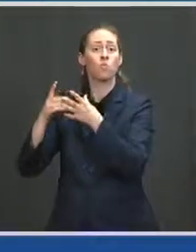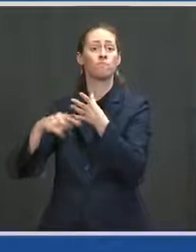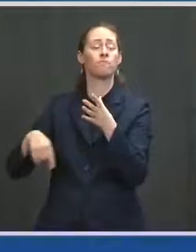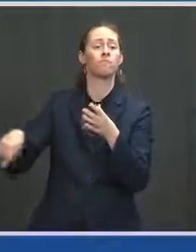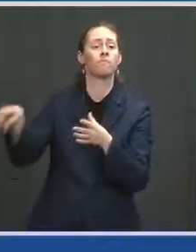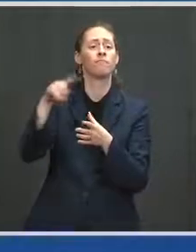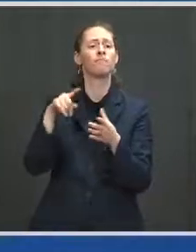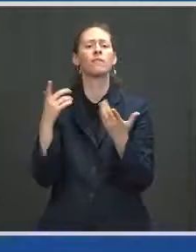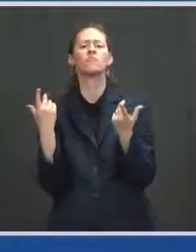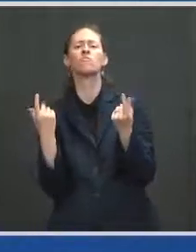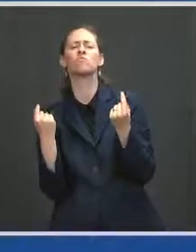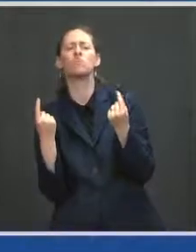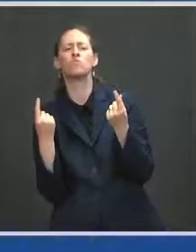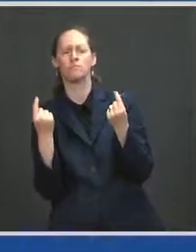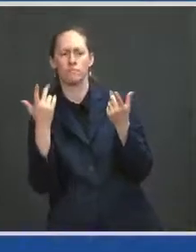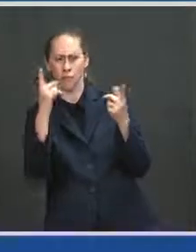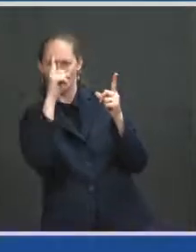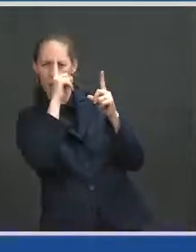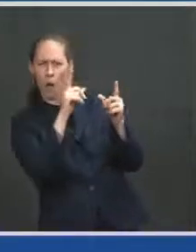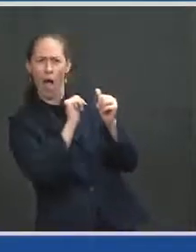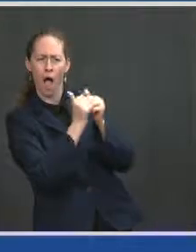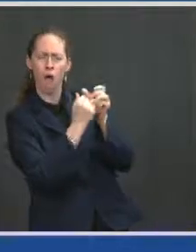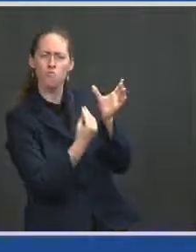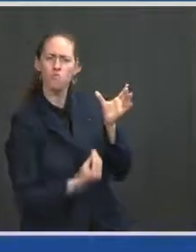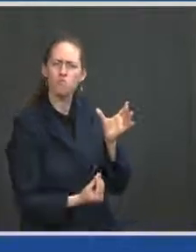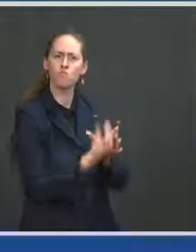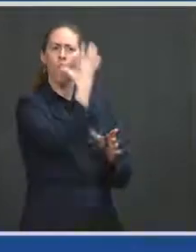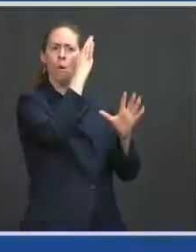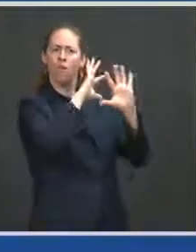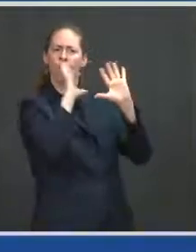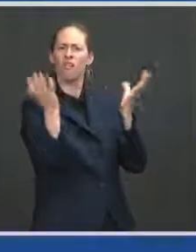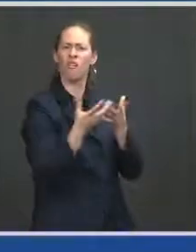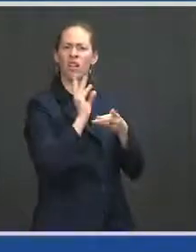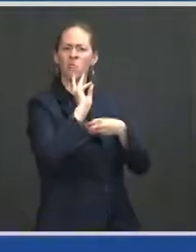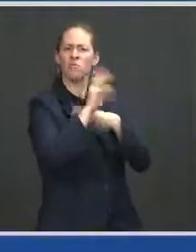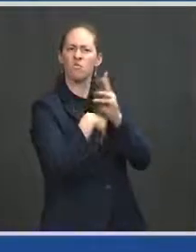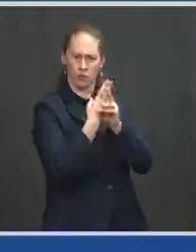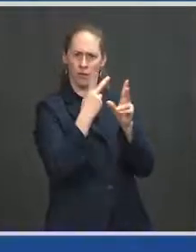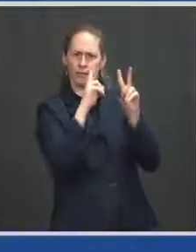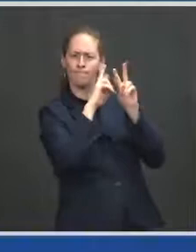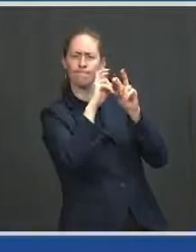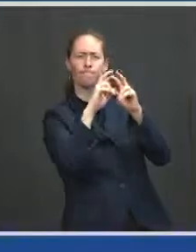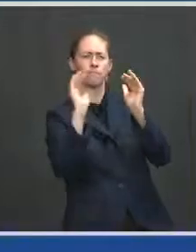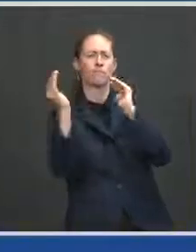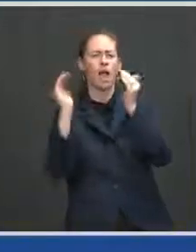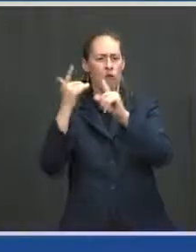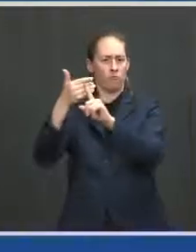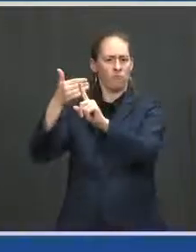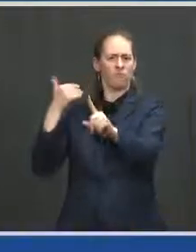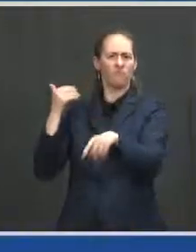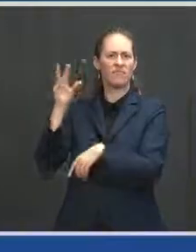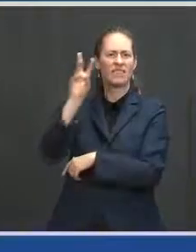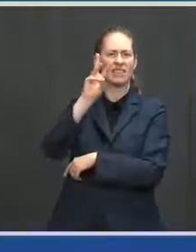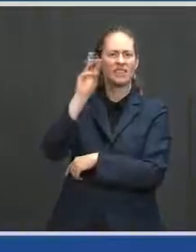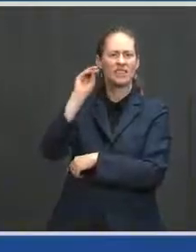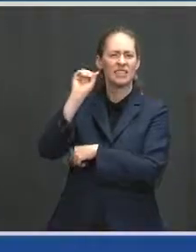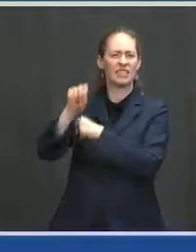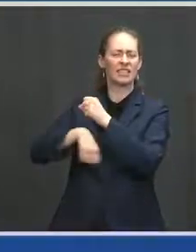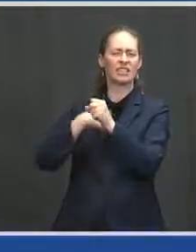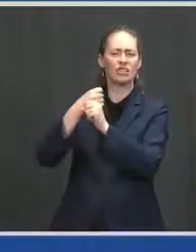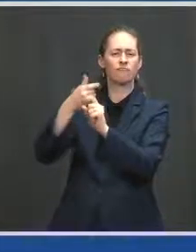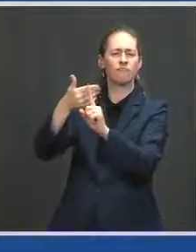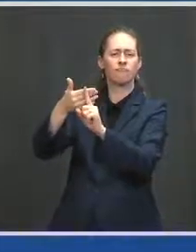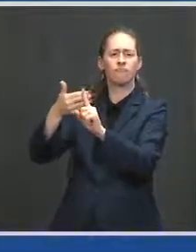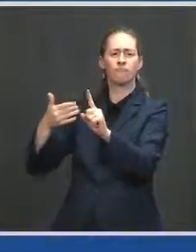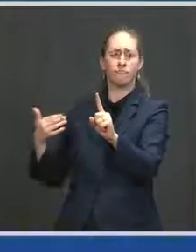across the- around the world for 60 years. Just this week, they increased their projection for the U.S. economic